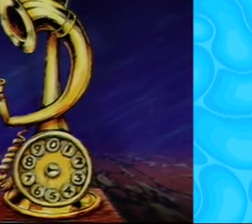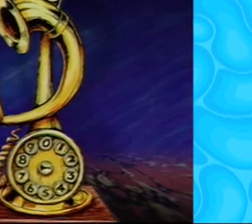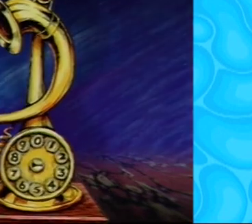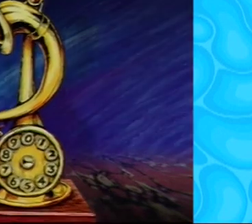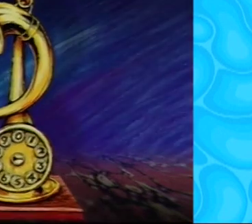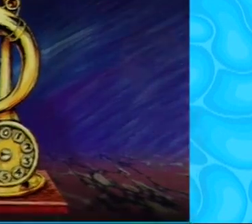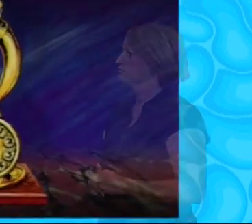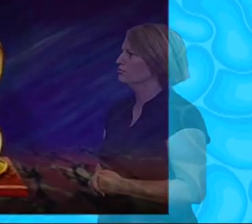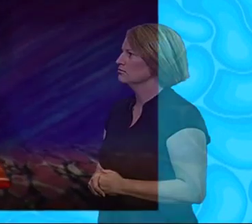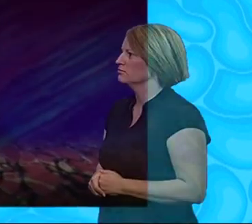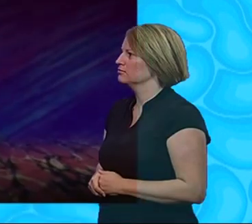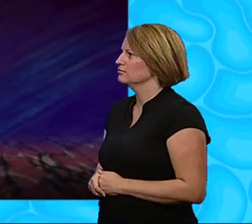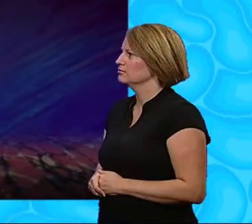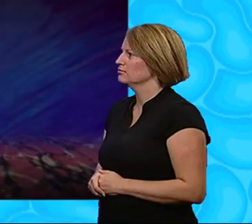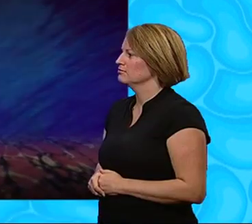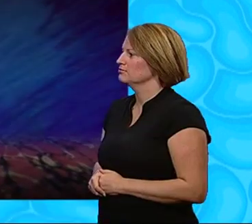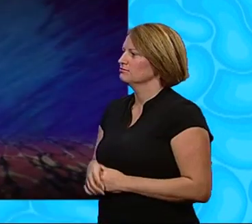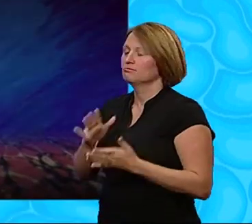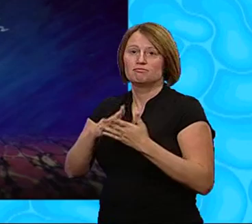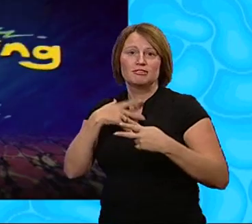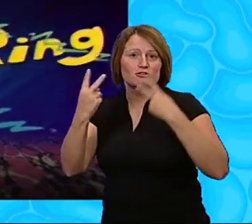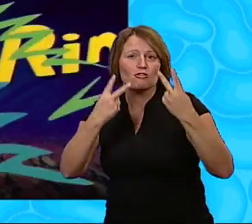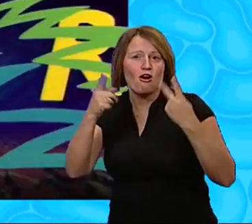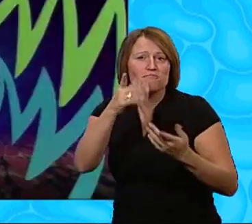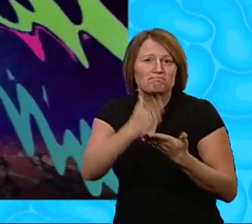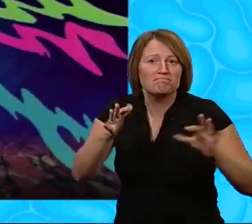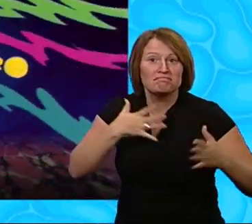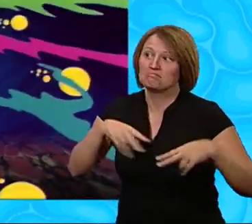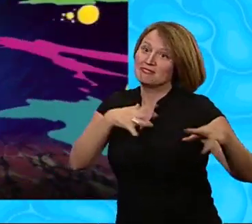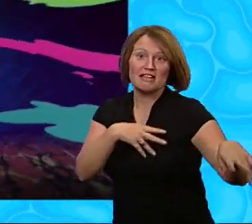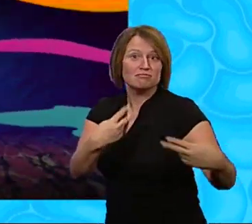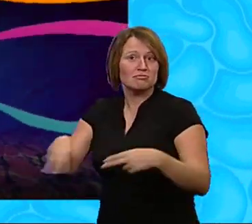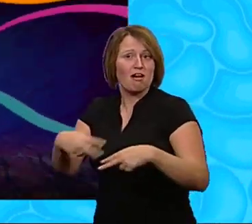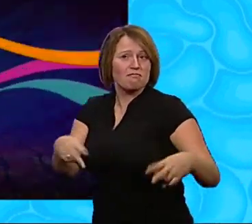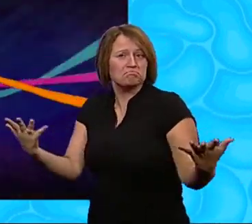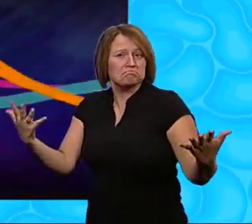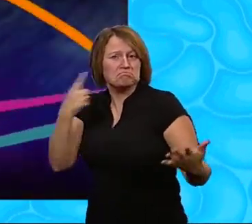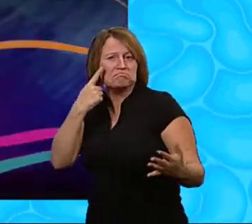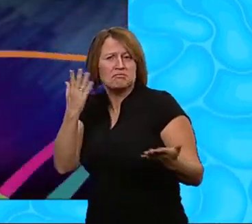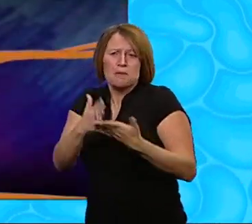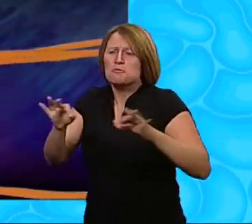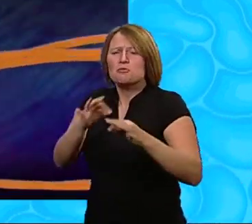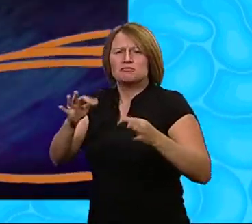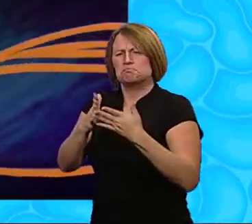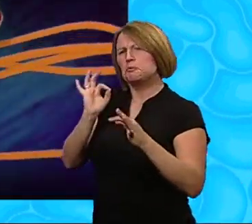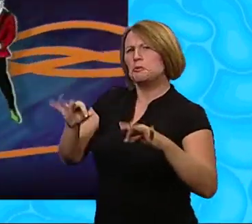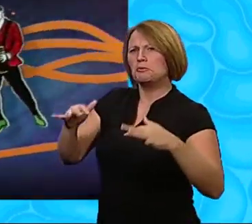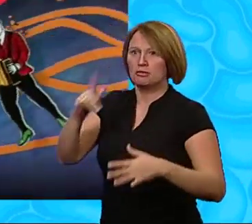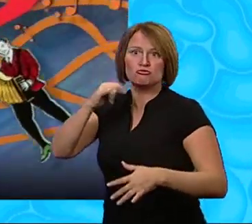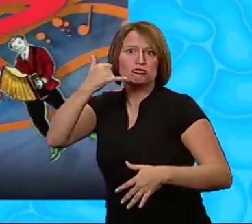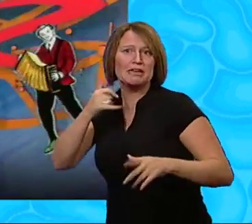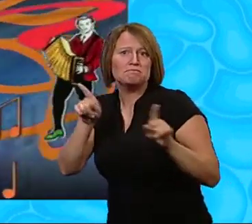Do you need a song? Do you need a dance? Some music that's special or new? Just give us a ring We'll find just the thing for you Yes, you need